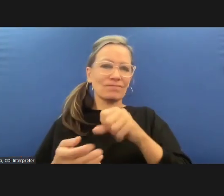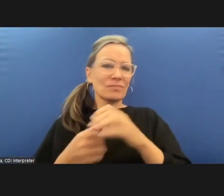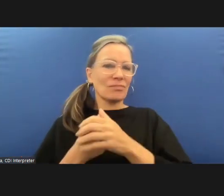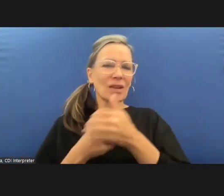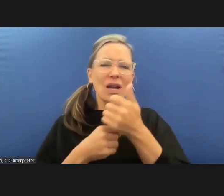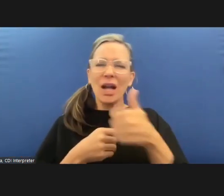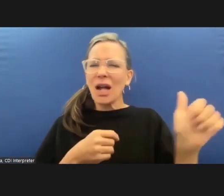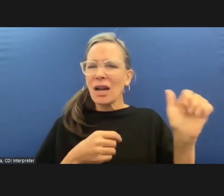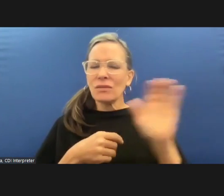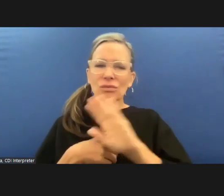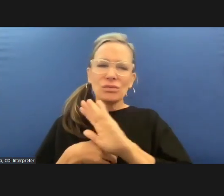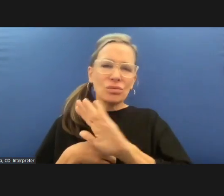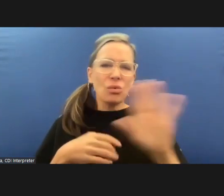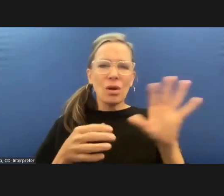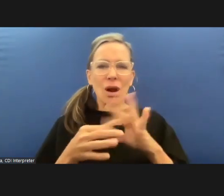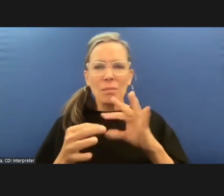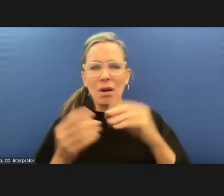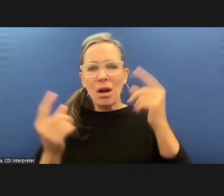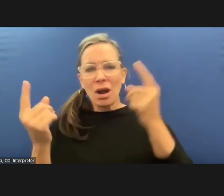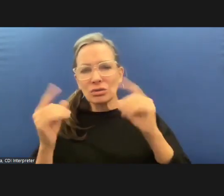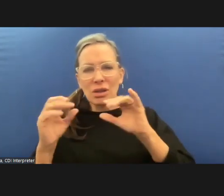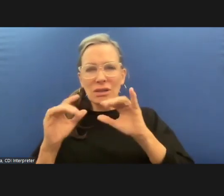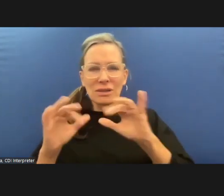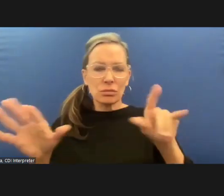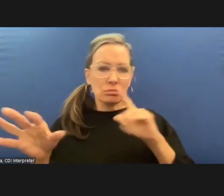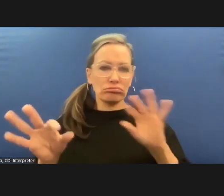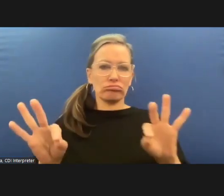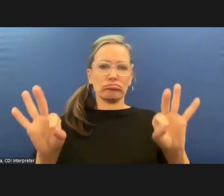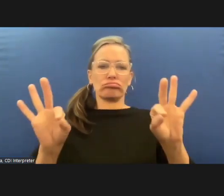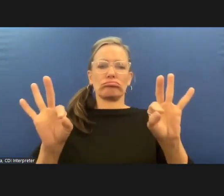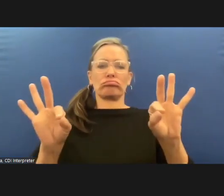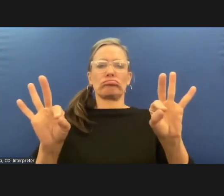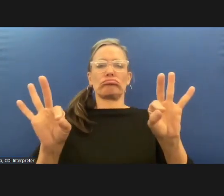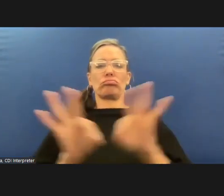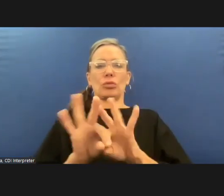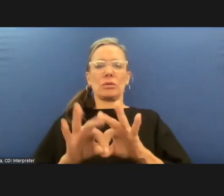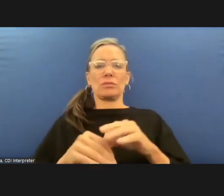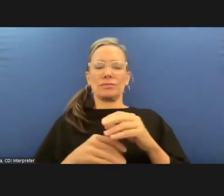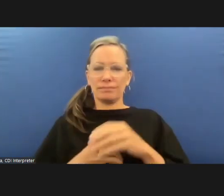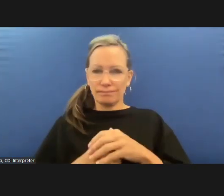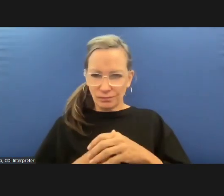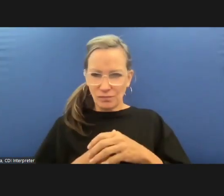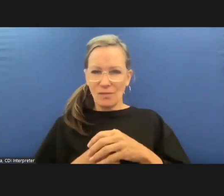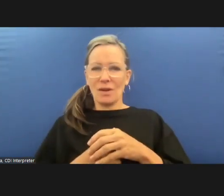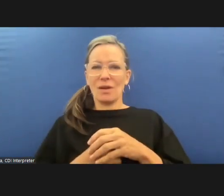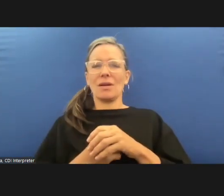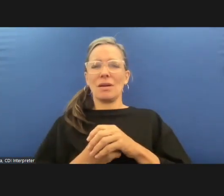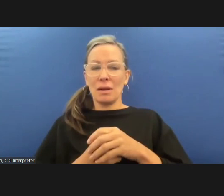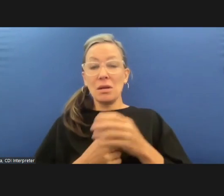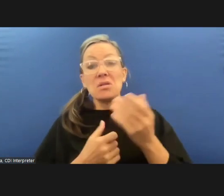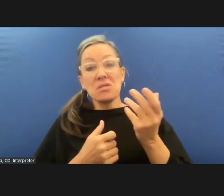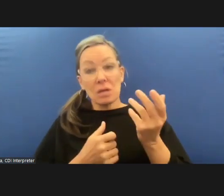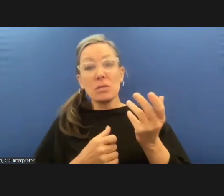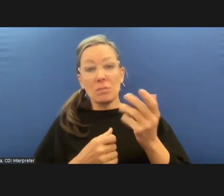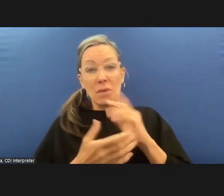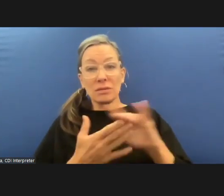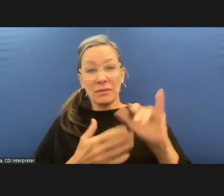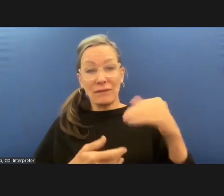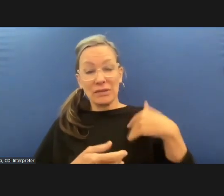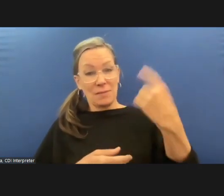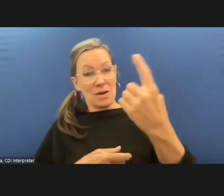law enforcement but you have to do what works in your specific context uh so that's that's really helpful so thank you edward